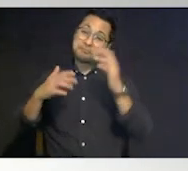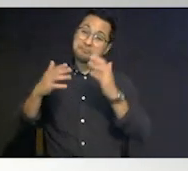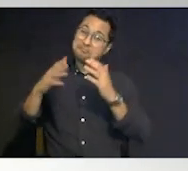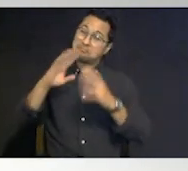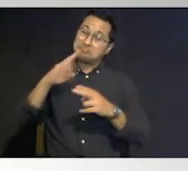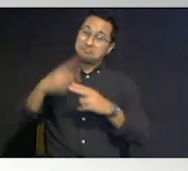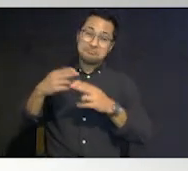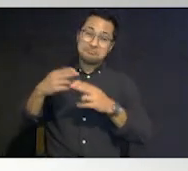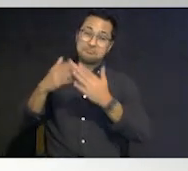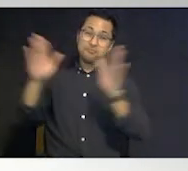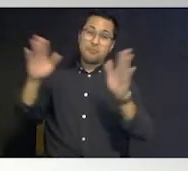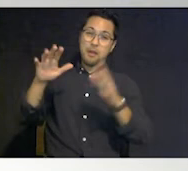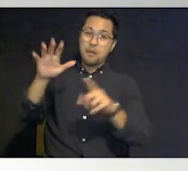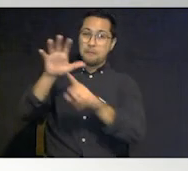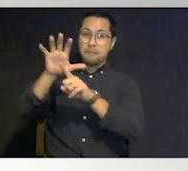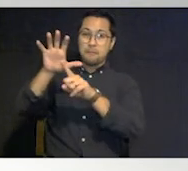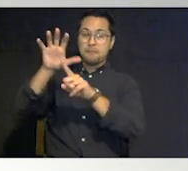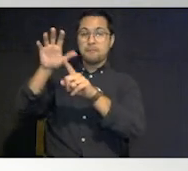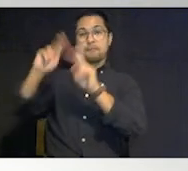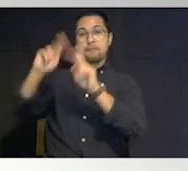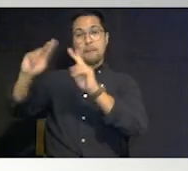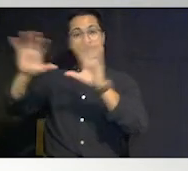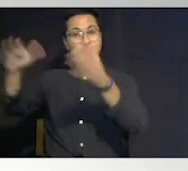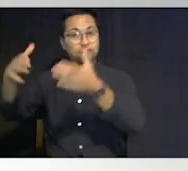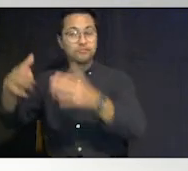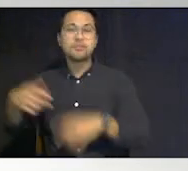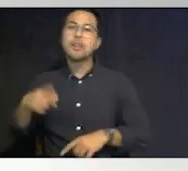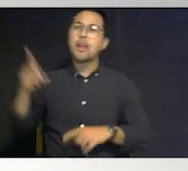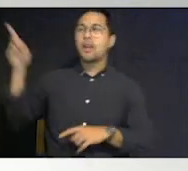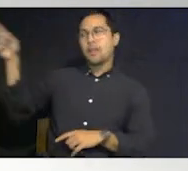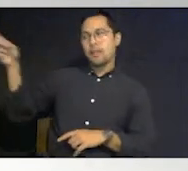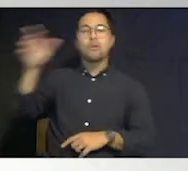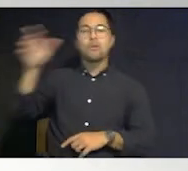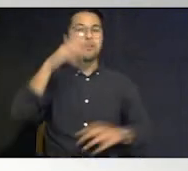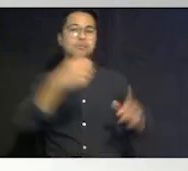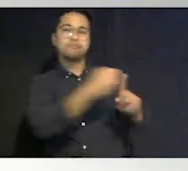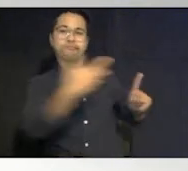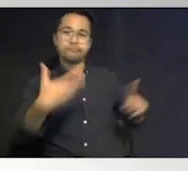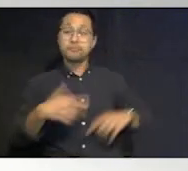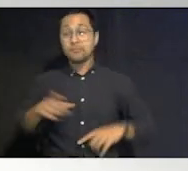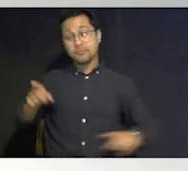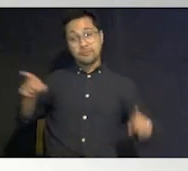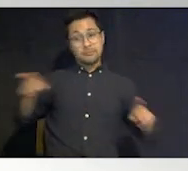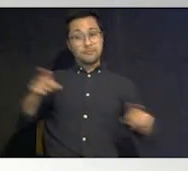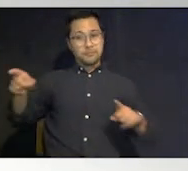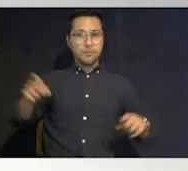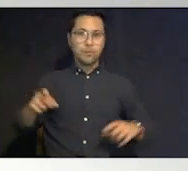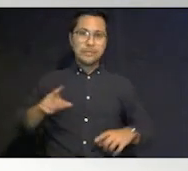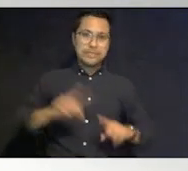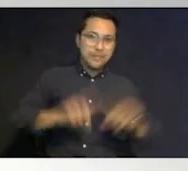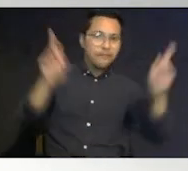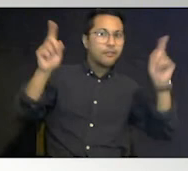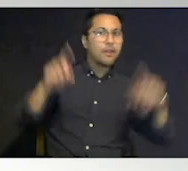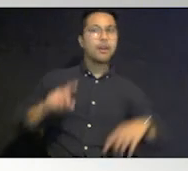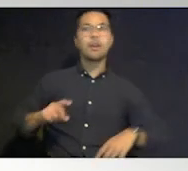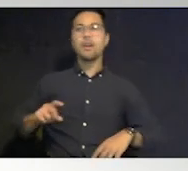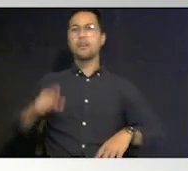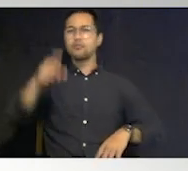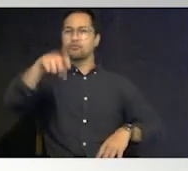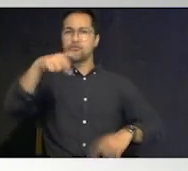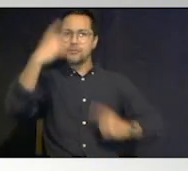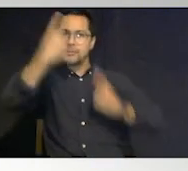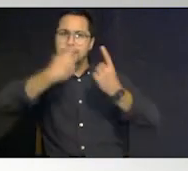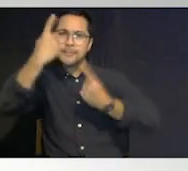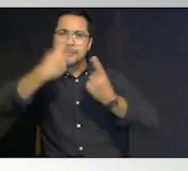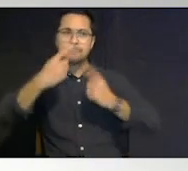population shelters and michael's going to um really get into the special needs shelters the differences between them your considerations when you